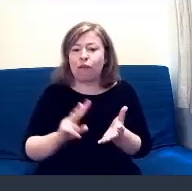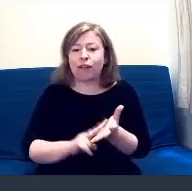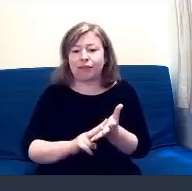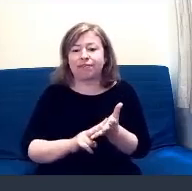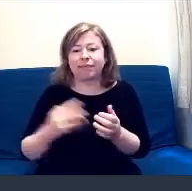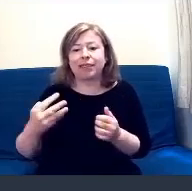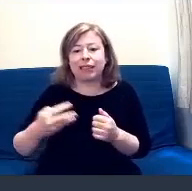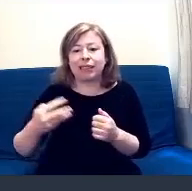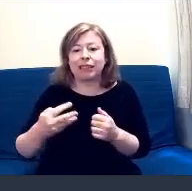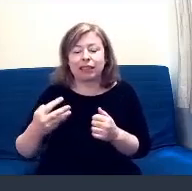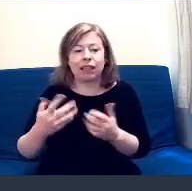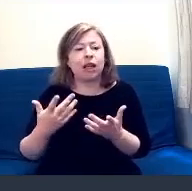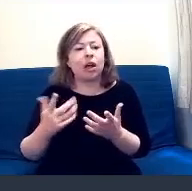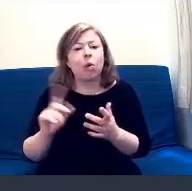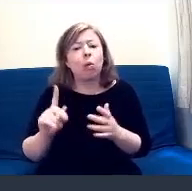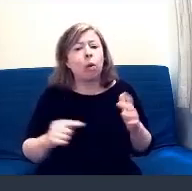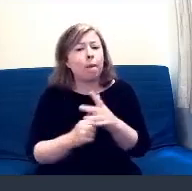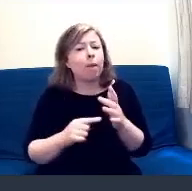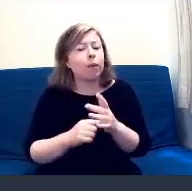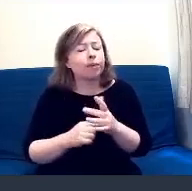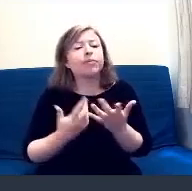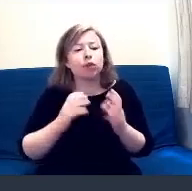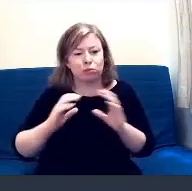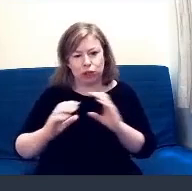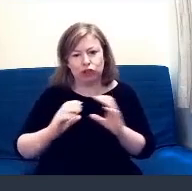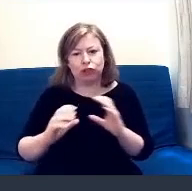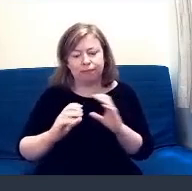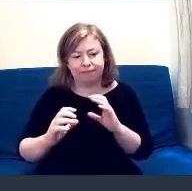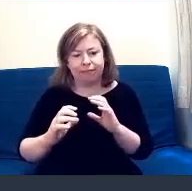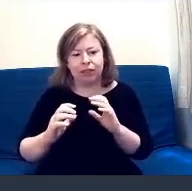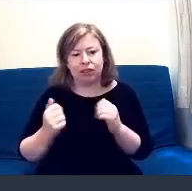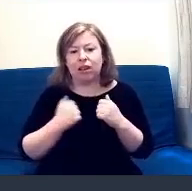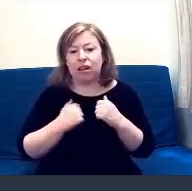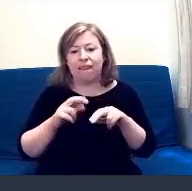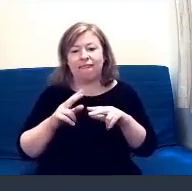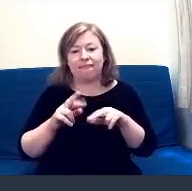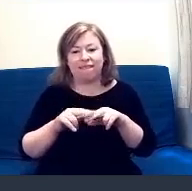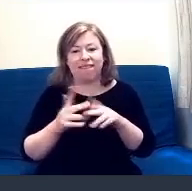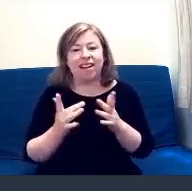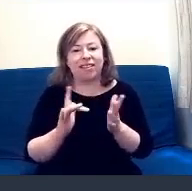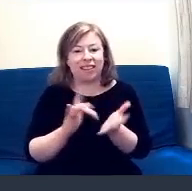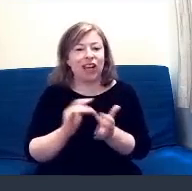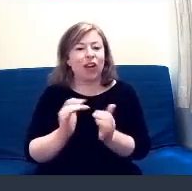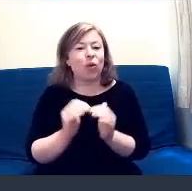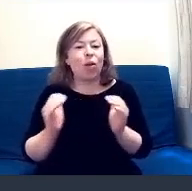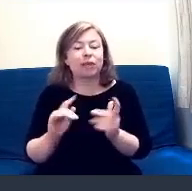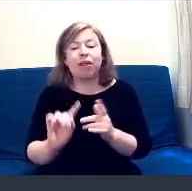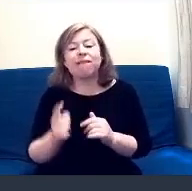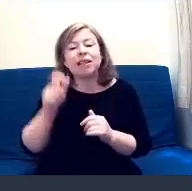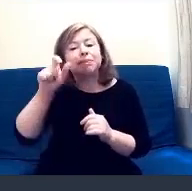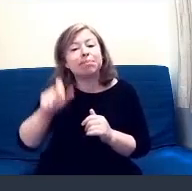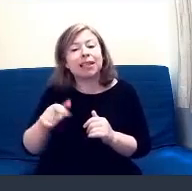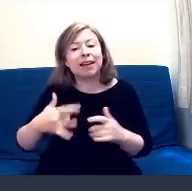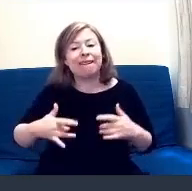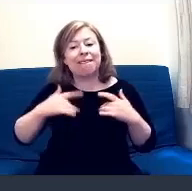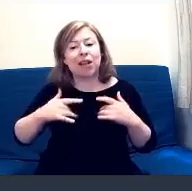very key to Five Centre for Equality. So hence why I'm probably the very first person that I'm going to introduce to you is Al